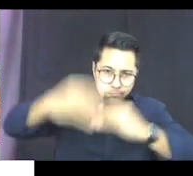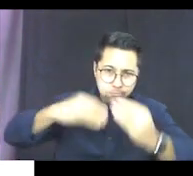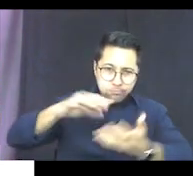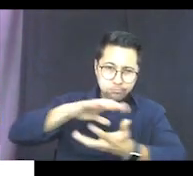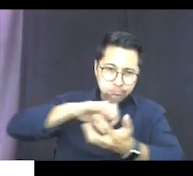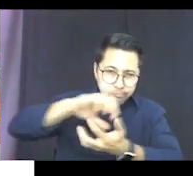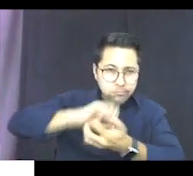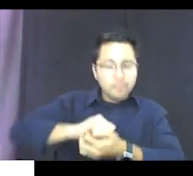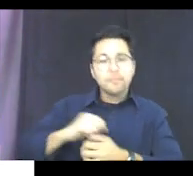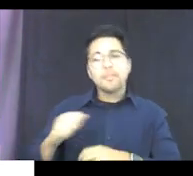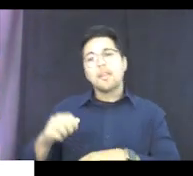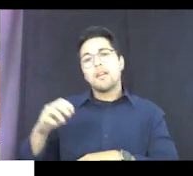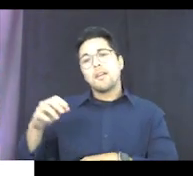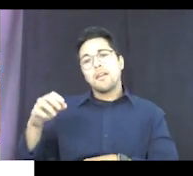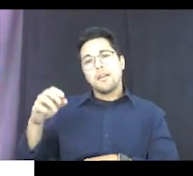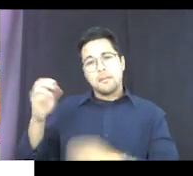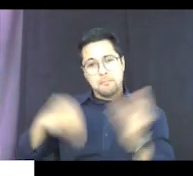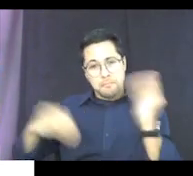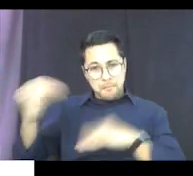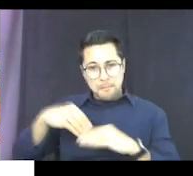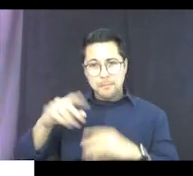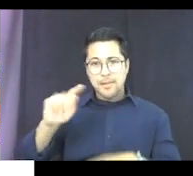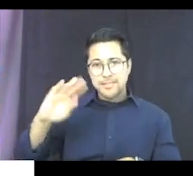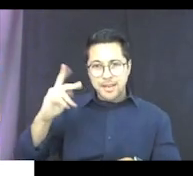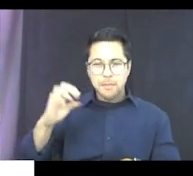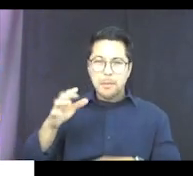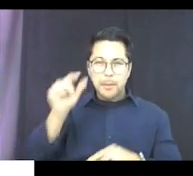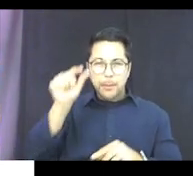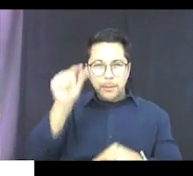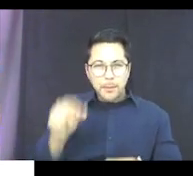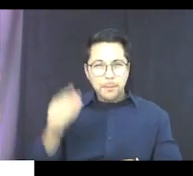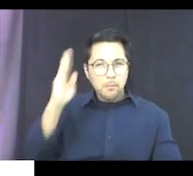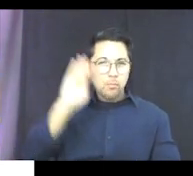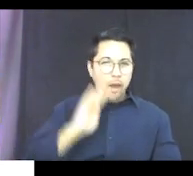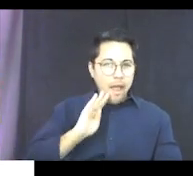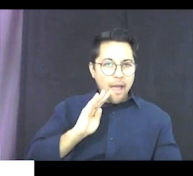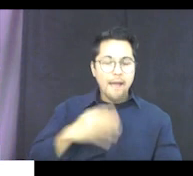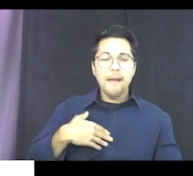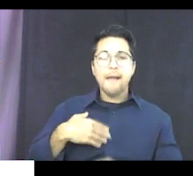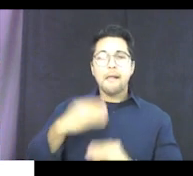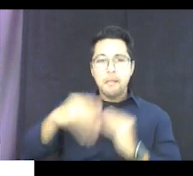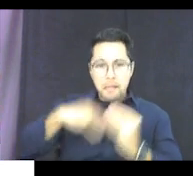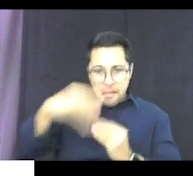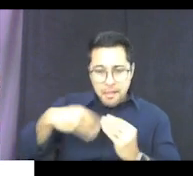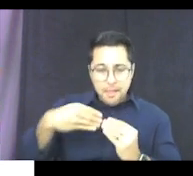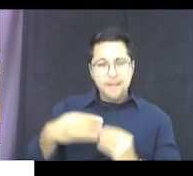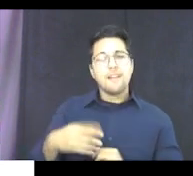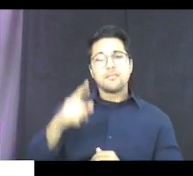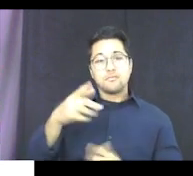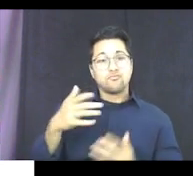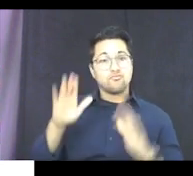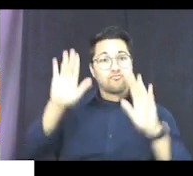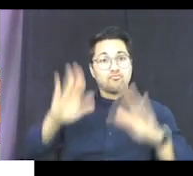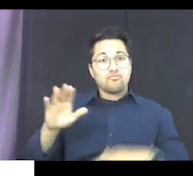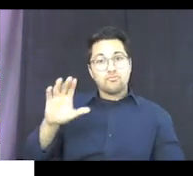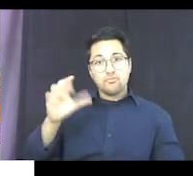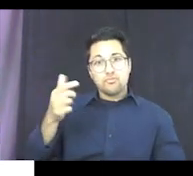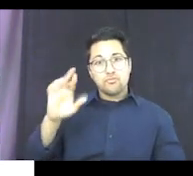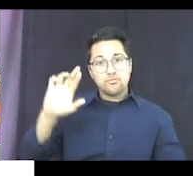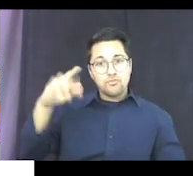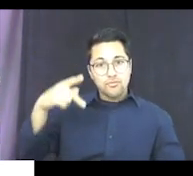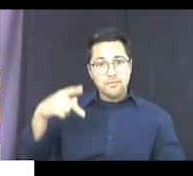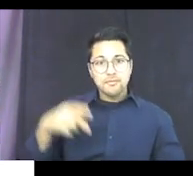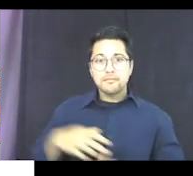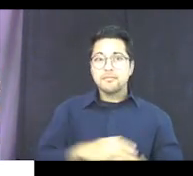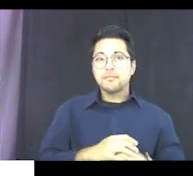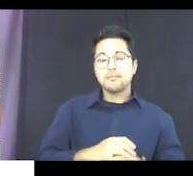packing tape. The thin brown packing tape works the best rolled up. And so now it's a really great grip. And it's an easy grip for kids